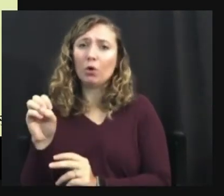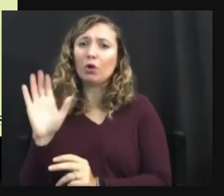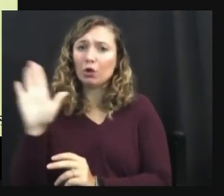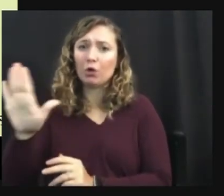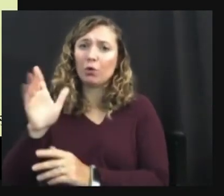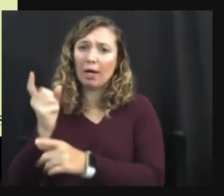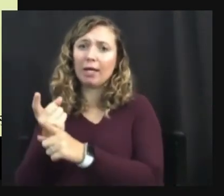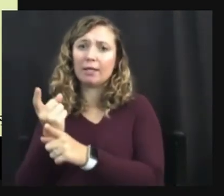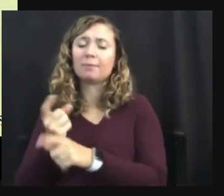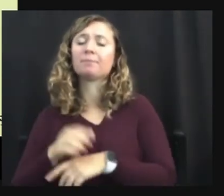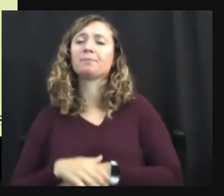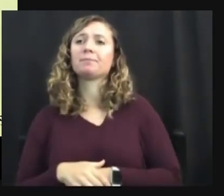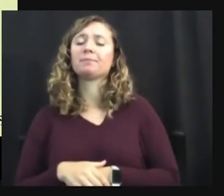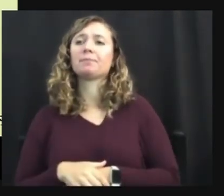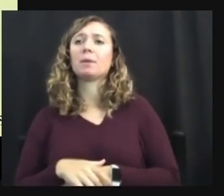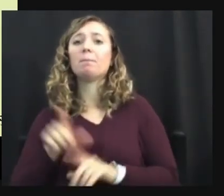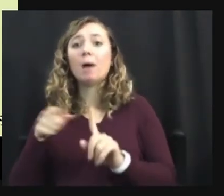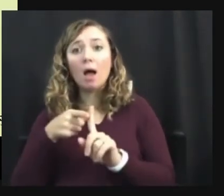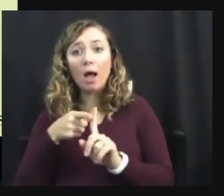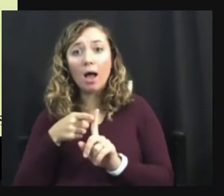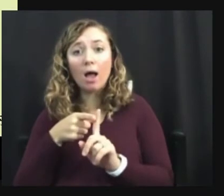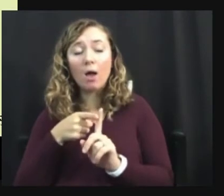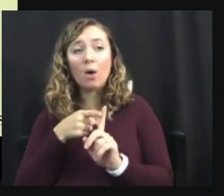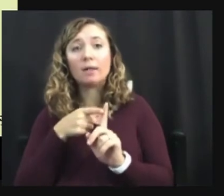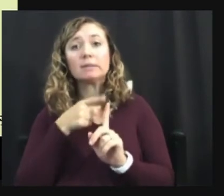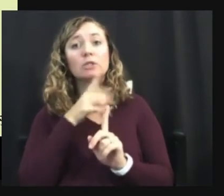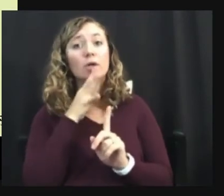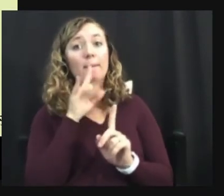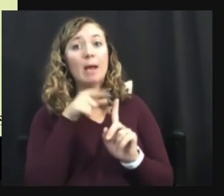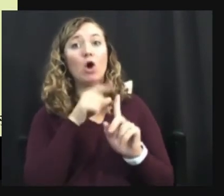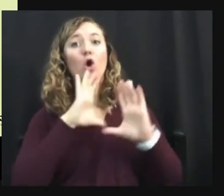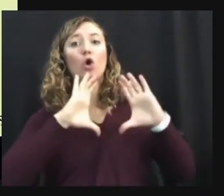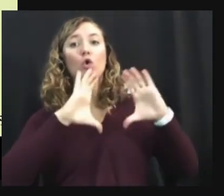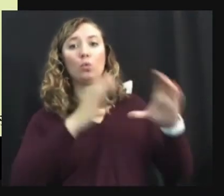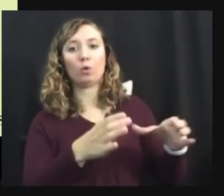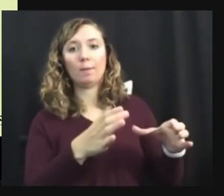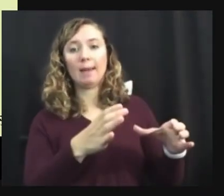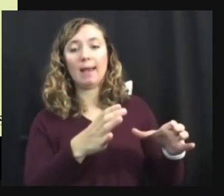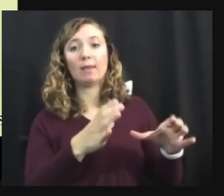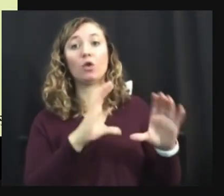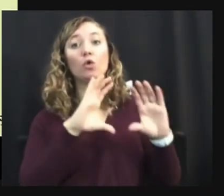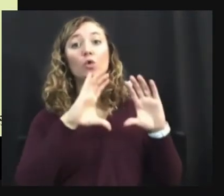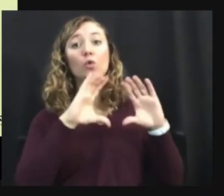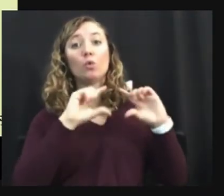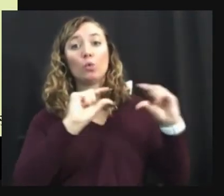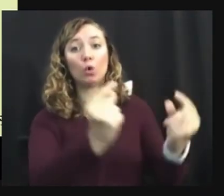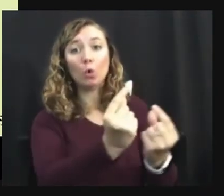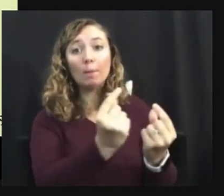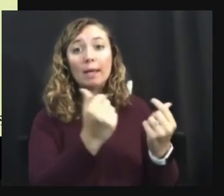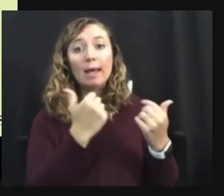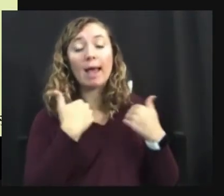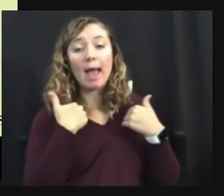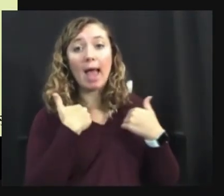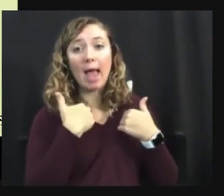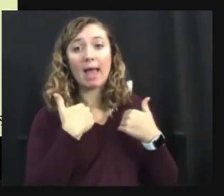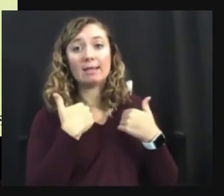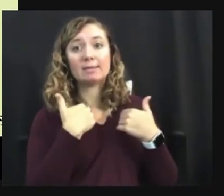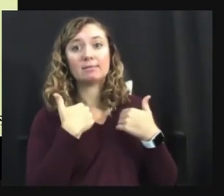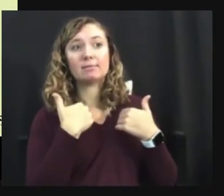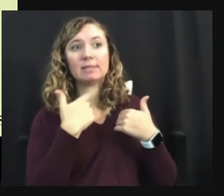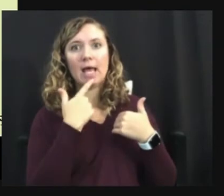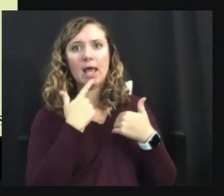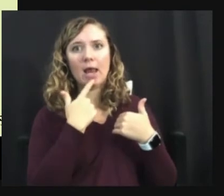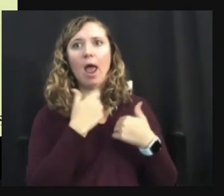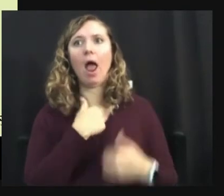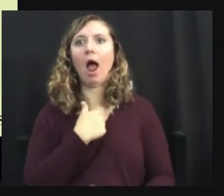when you're talking about a group and that group has a stated preference, then it's important to talk about, to